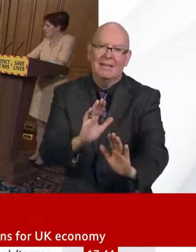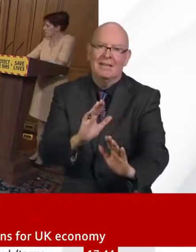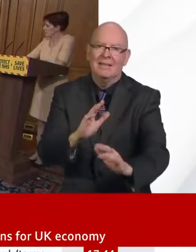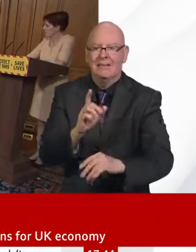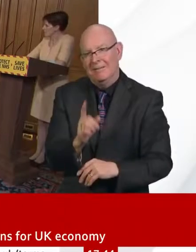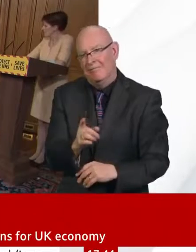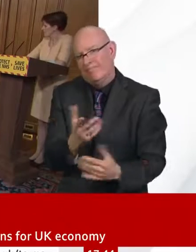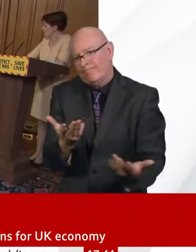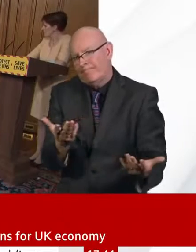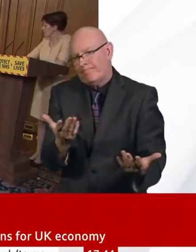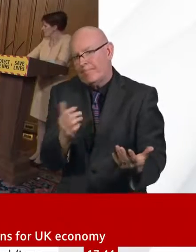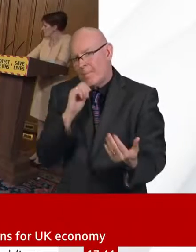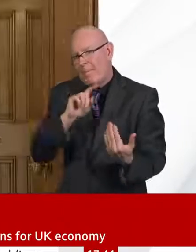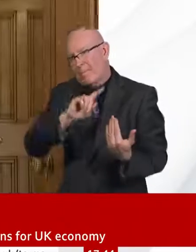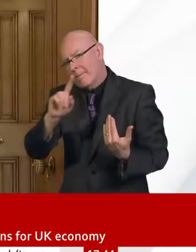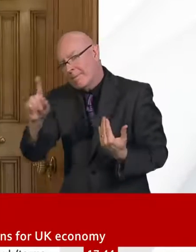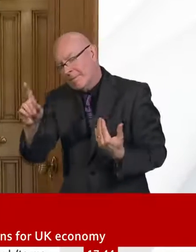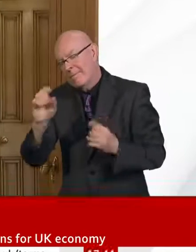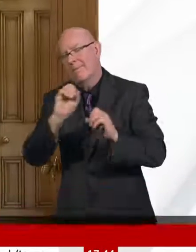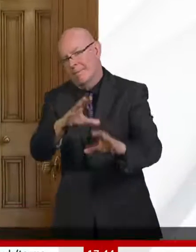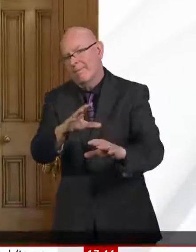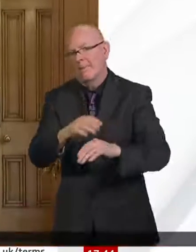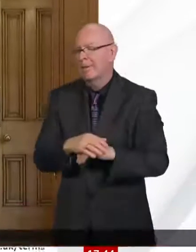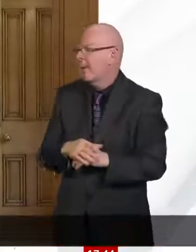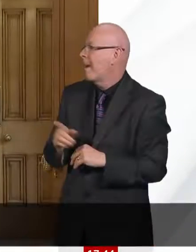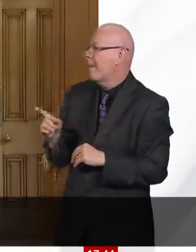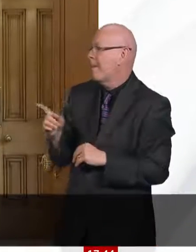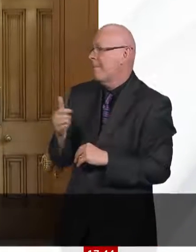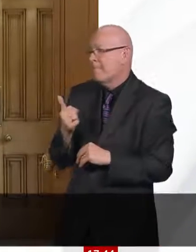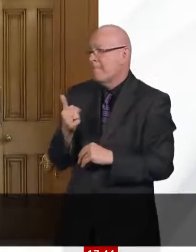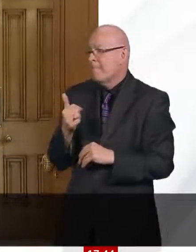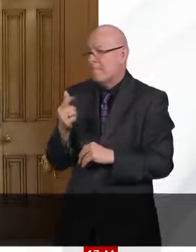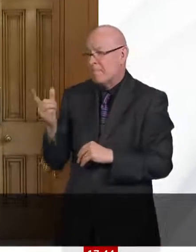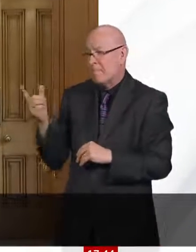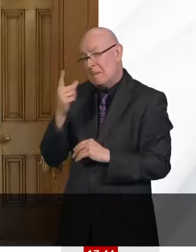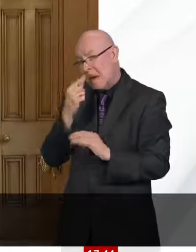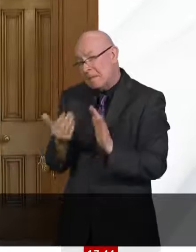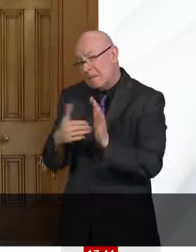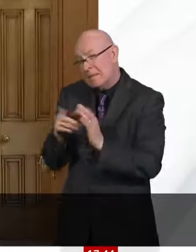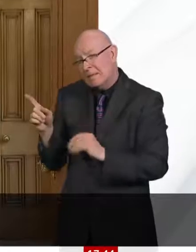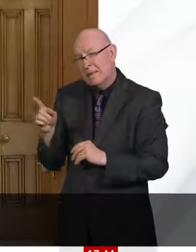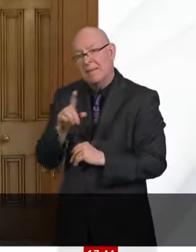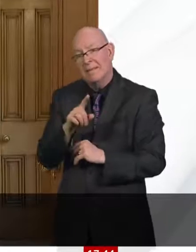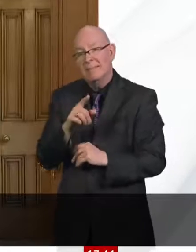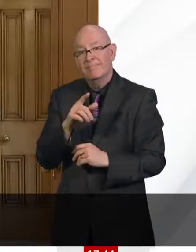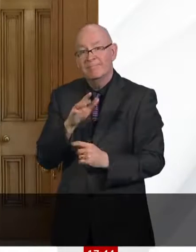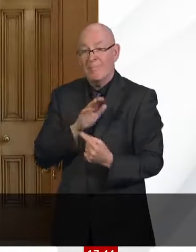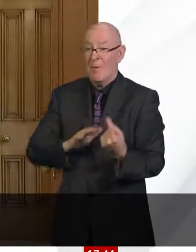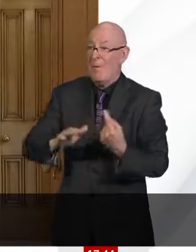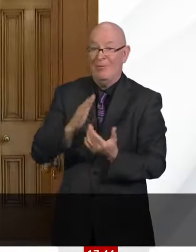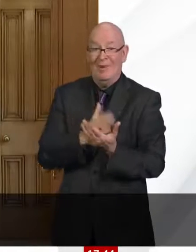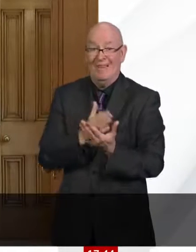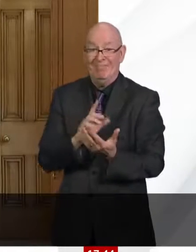whether it's politicians, whether it's medical advisors, doctors, we're all dealing with something that no one's ever really faced before. And we're not